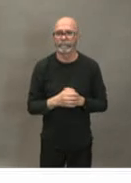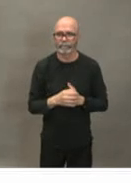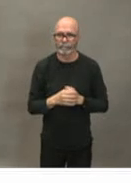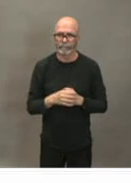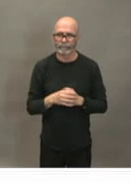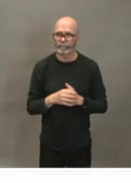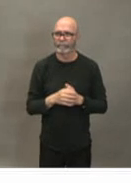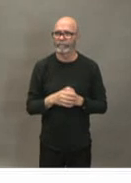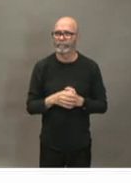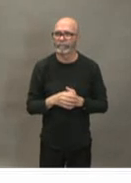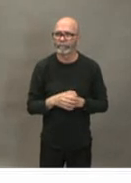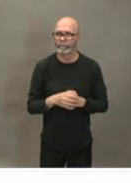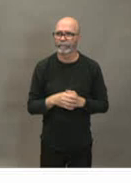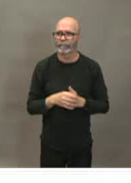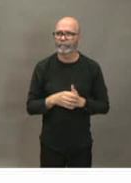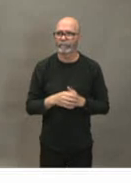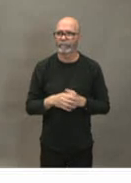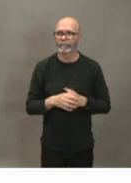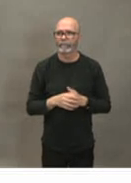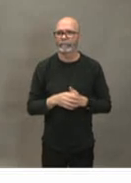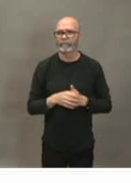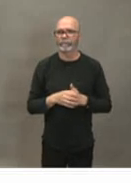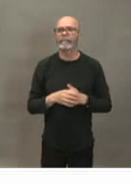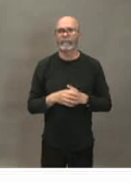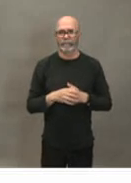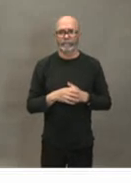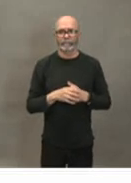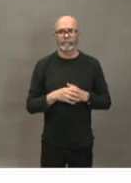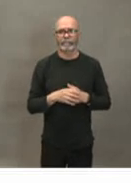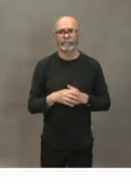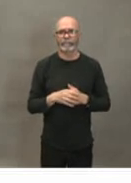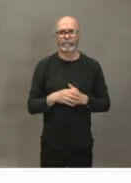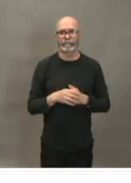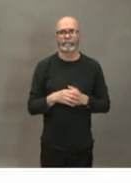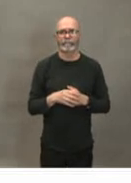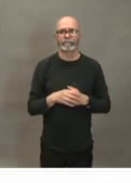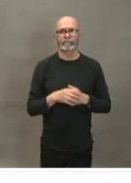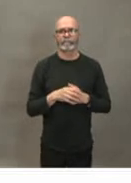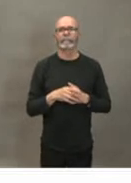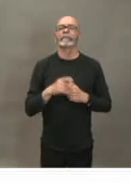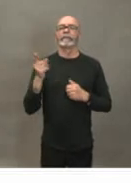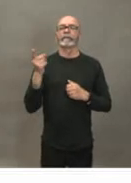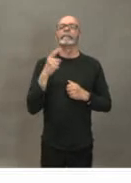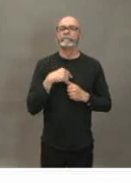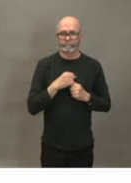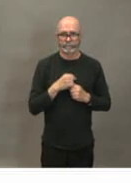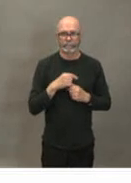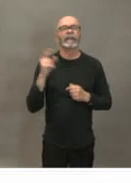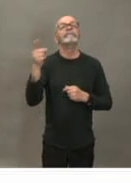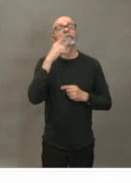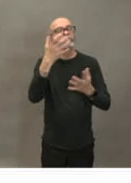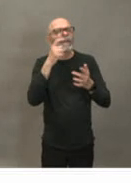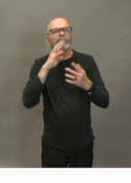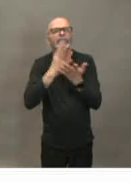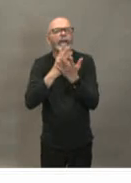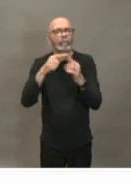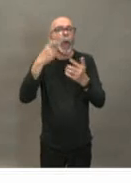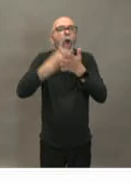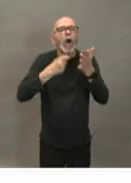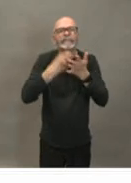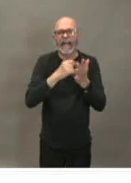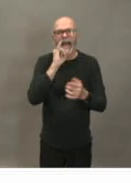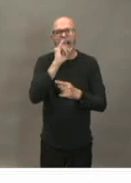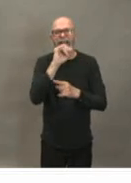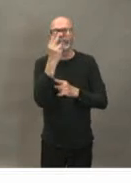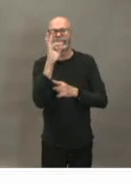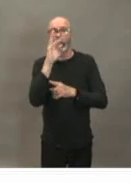about protocols that kind of thing and will anything special be done for this event given that it's many many people coming from many areas of the